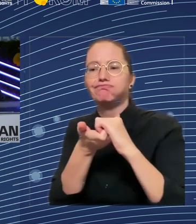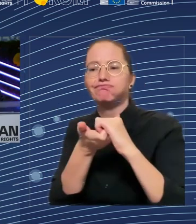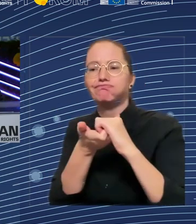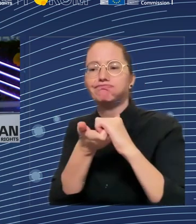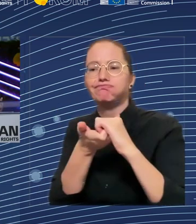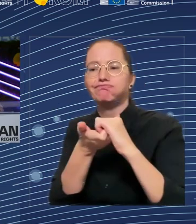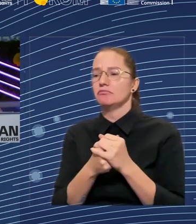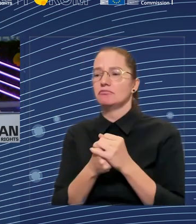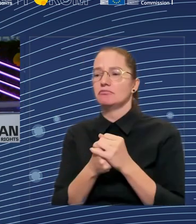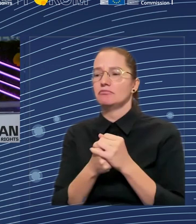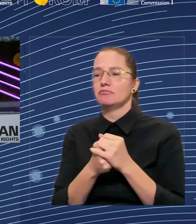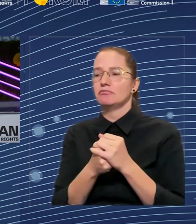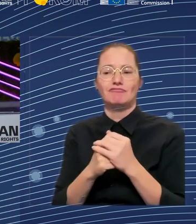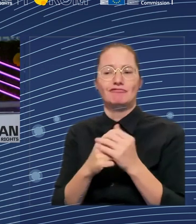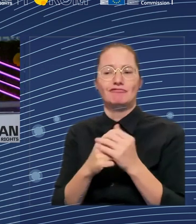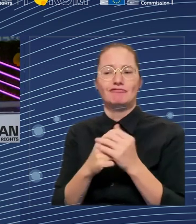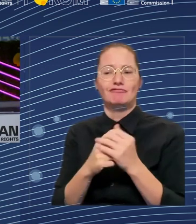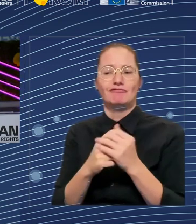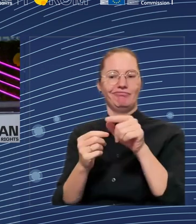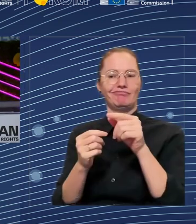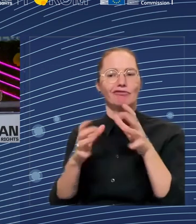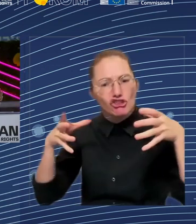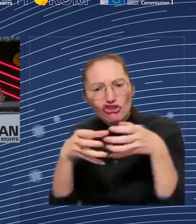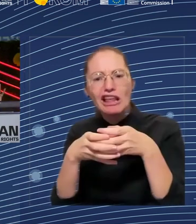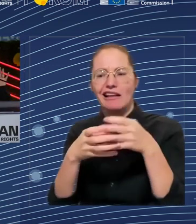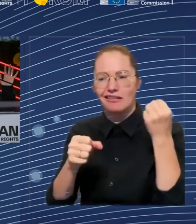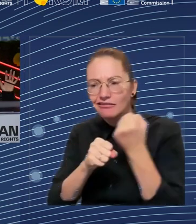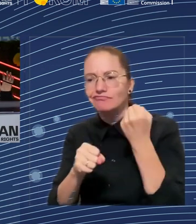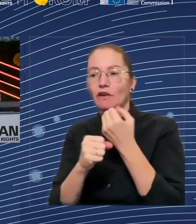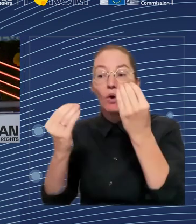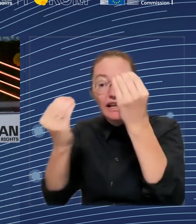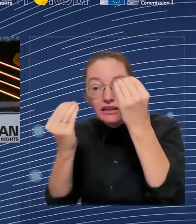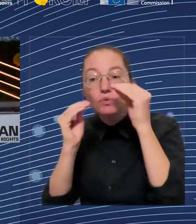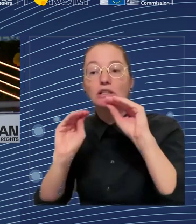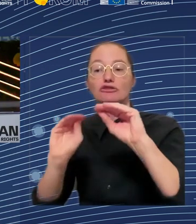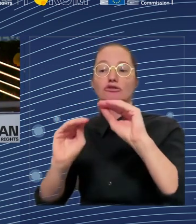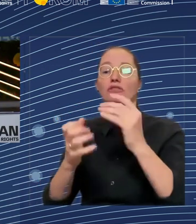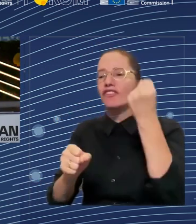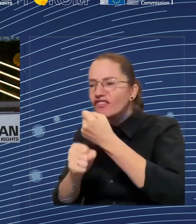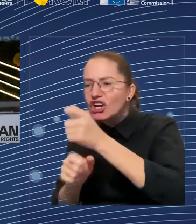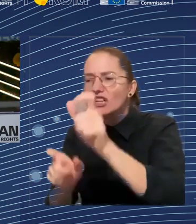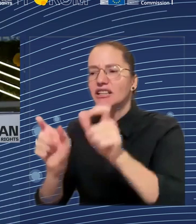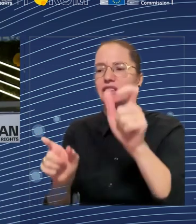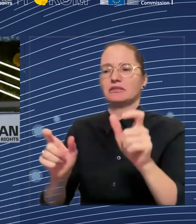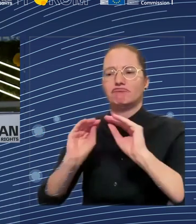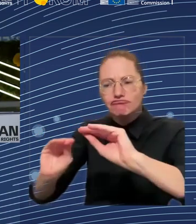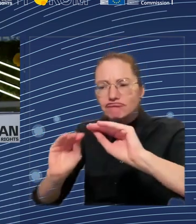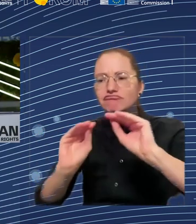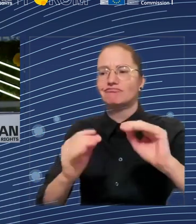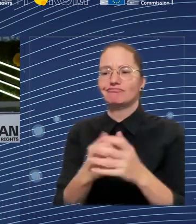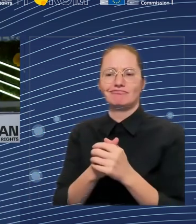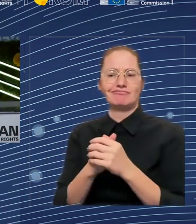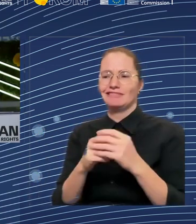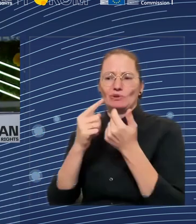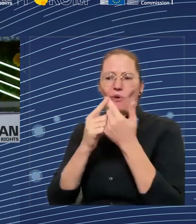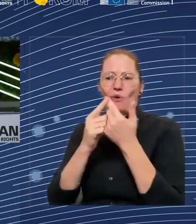accounts, micro-credentials that allow people, I mean, these are recommendations to member states to be precise, where then in the future,